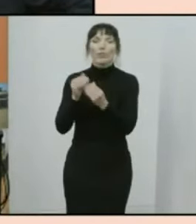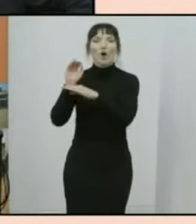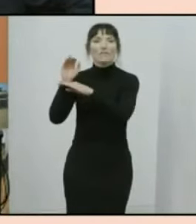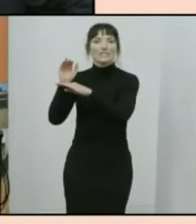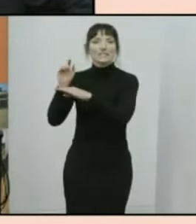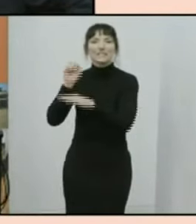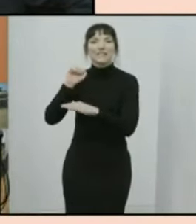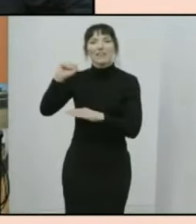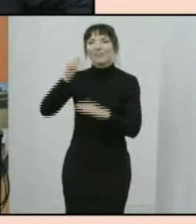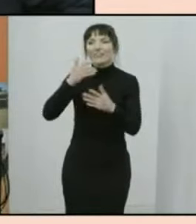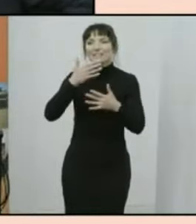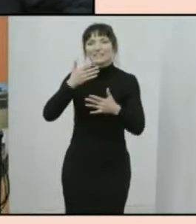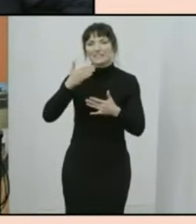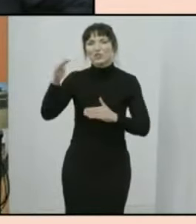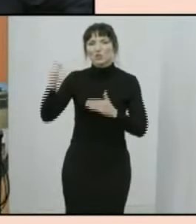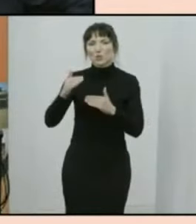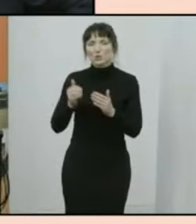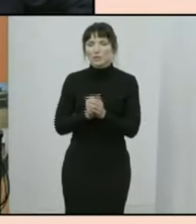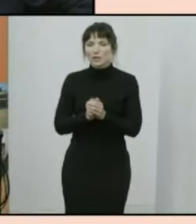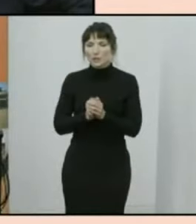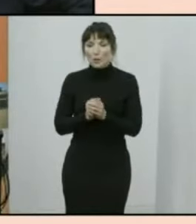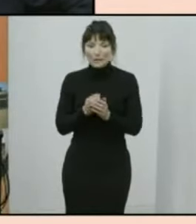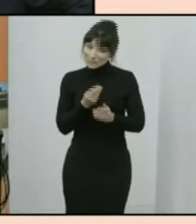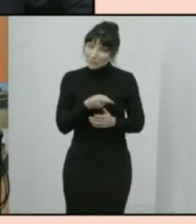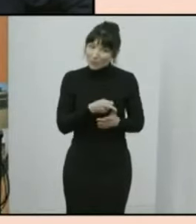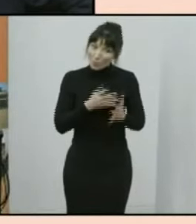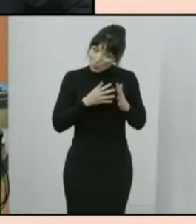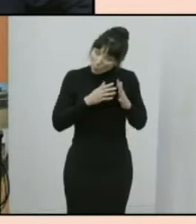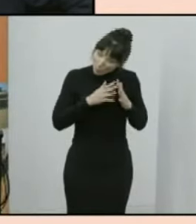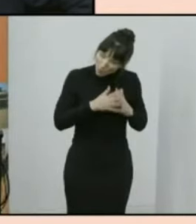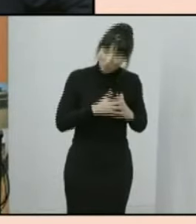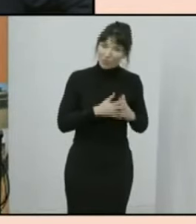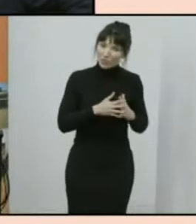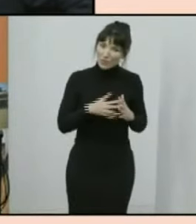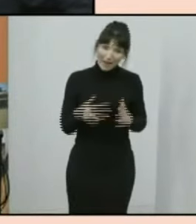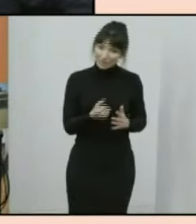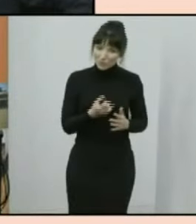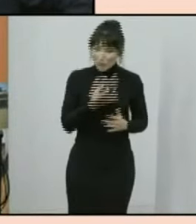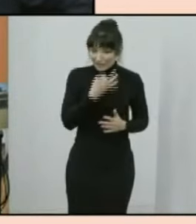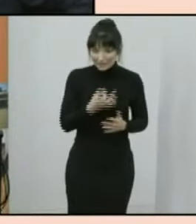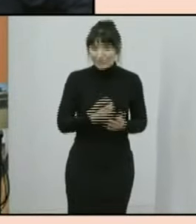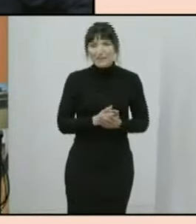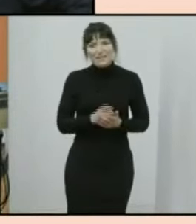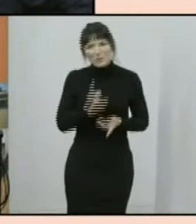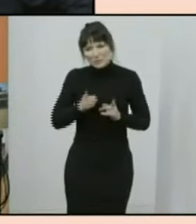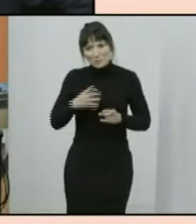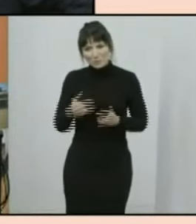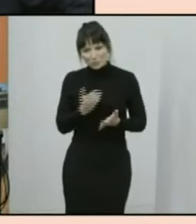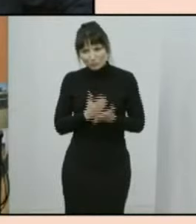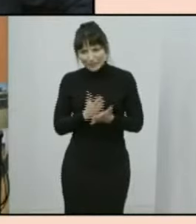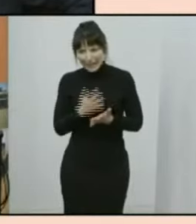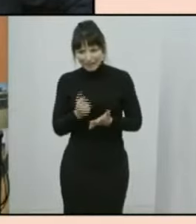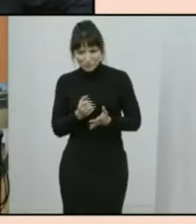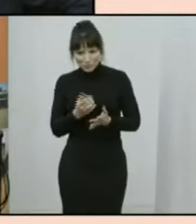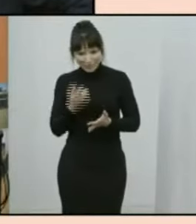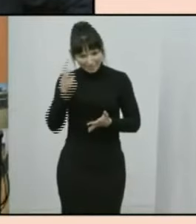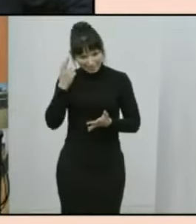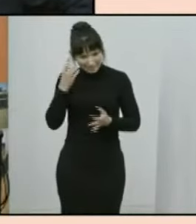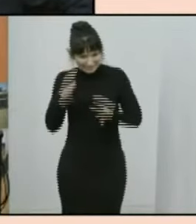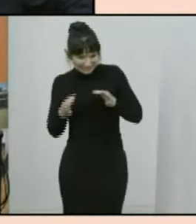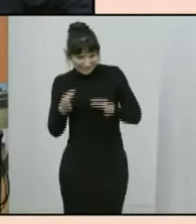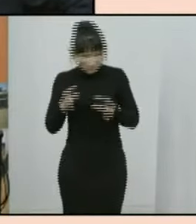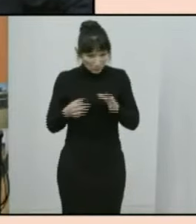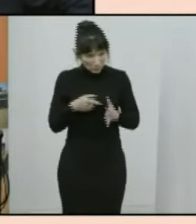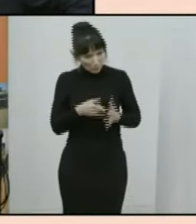there are lots of things that are well worth asking about uh that you do have to make a judge you do have to come to a judgment about what uh